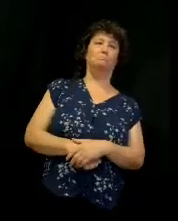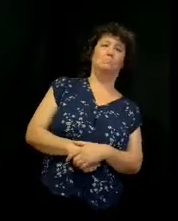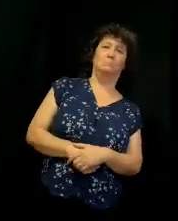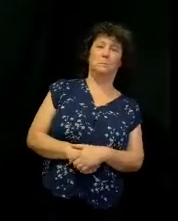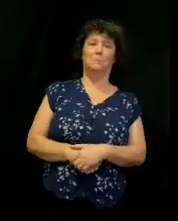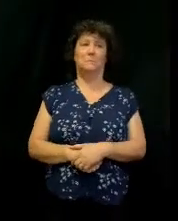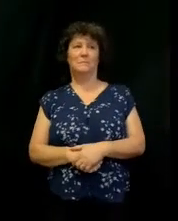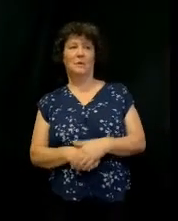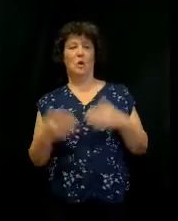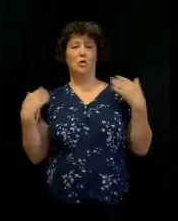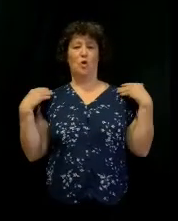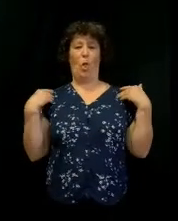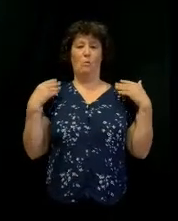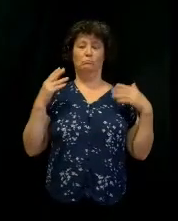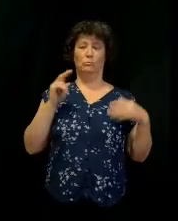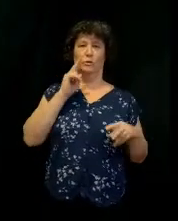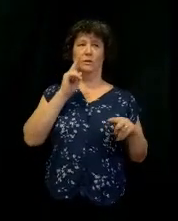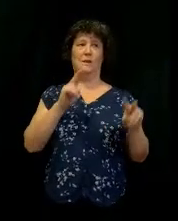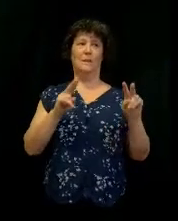Now, if could just add a...